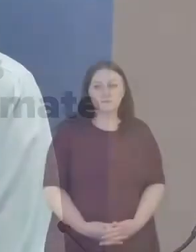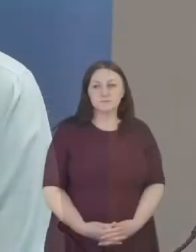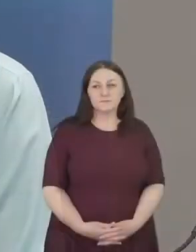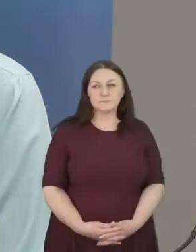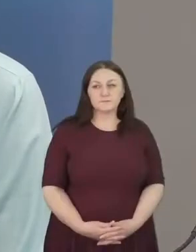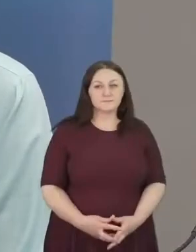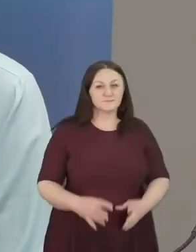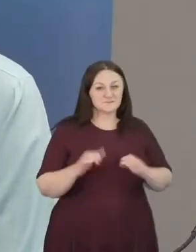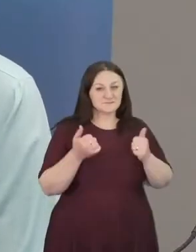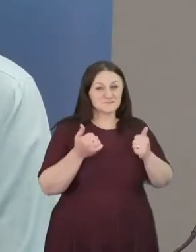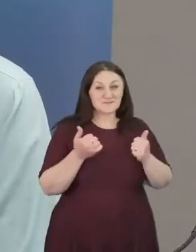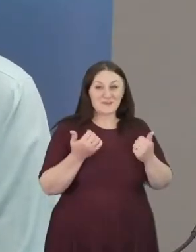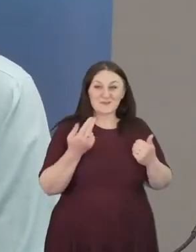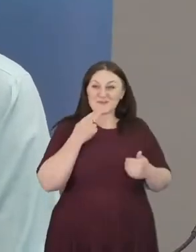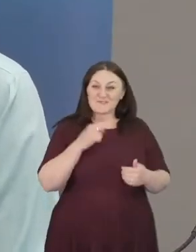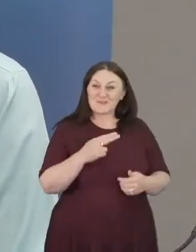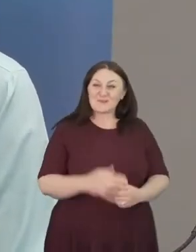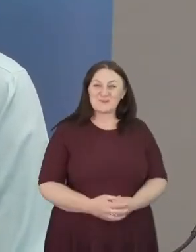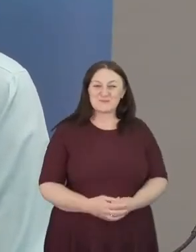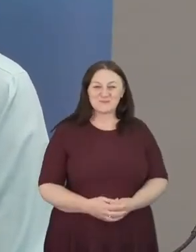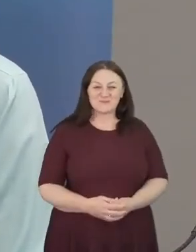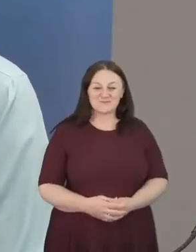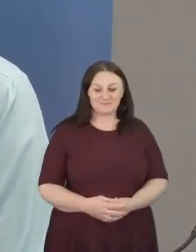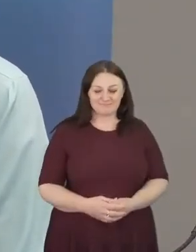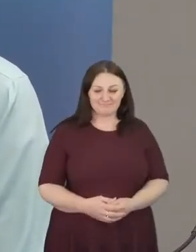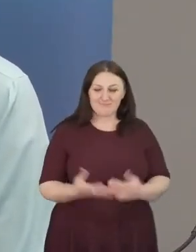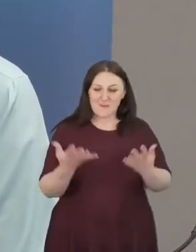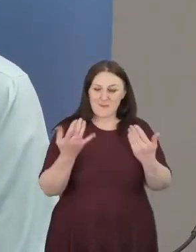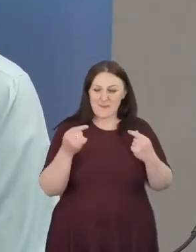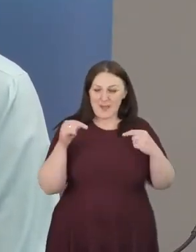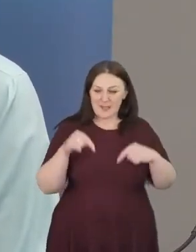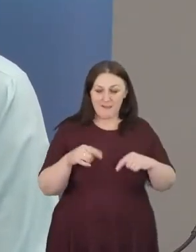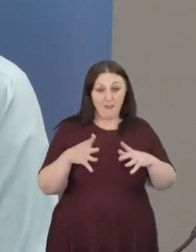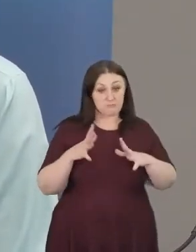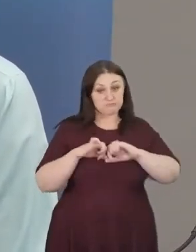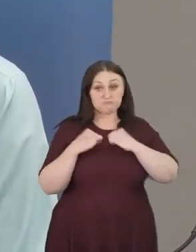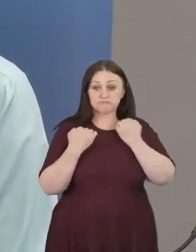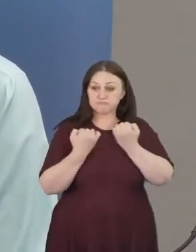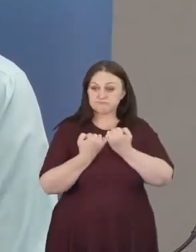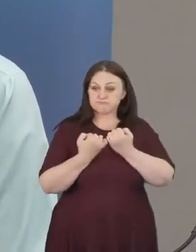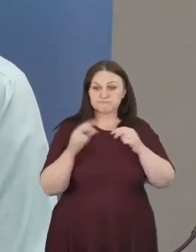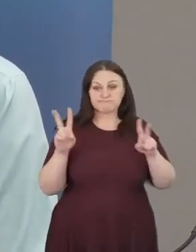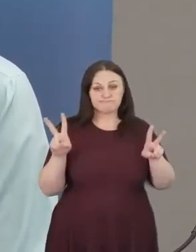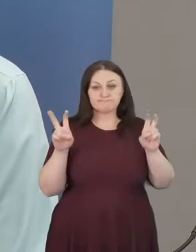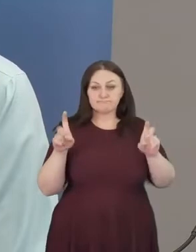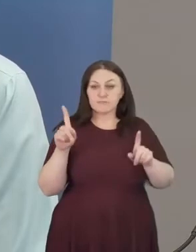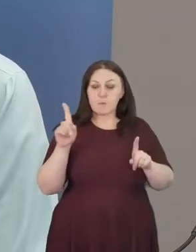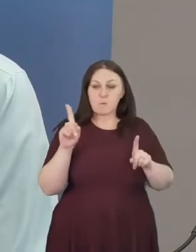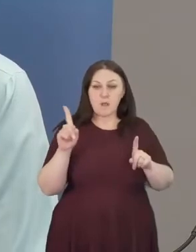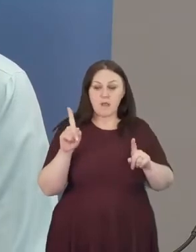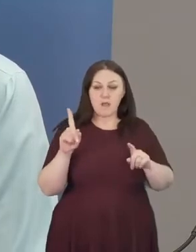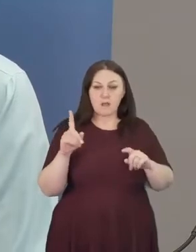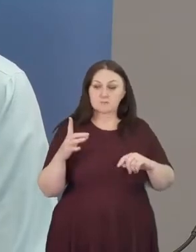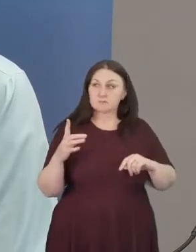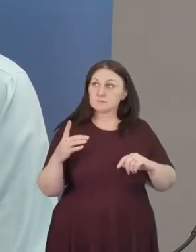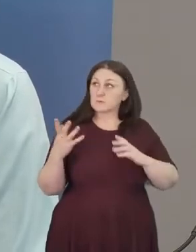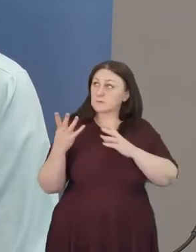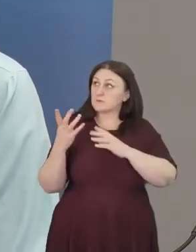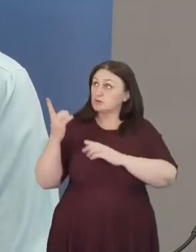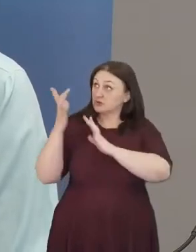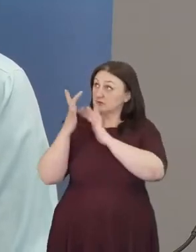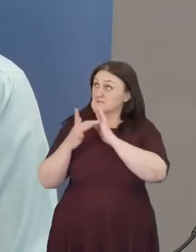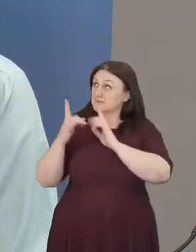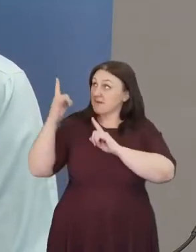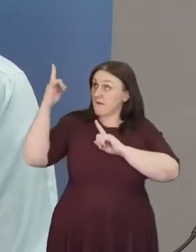Good afternoon. Welcome to our workshop, Walking with Jesus